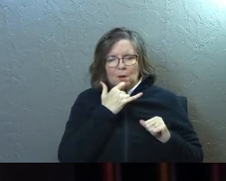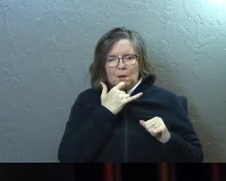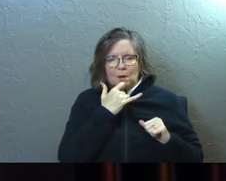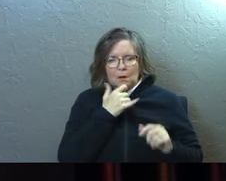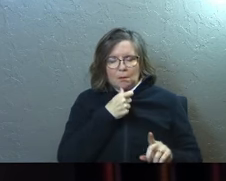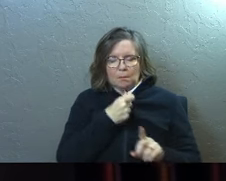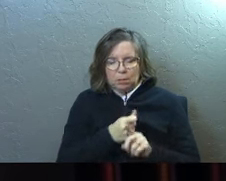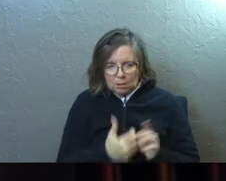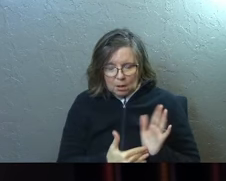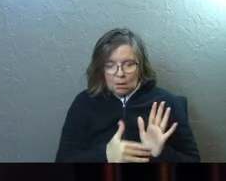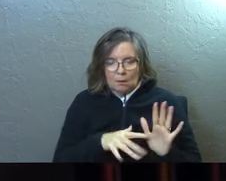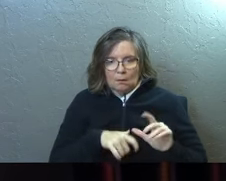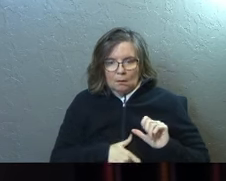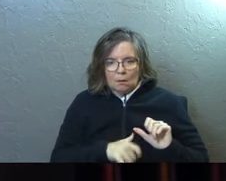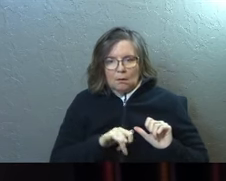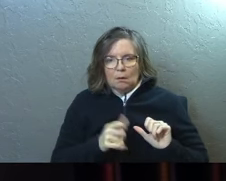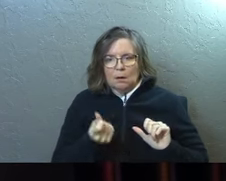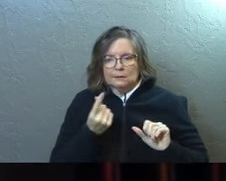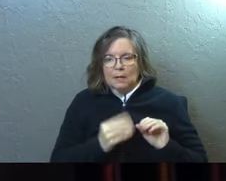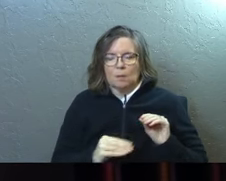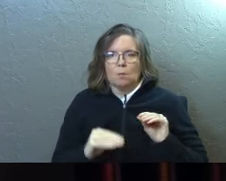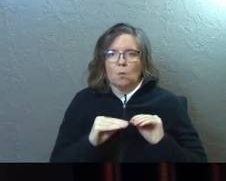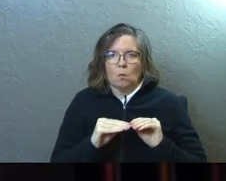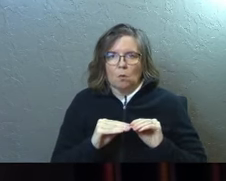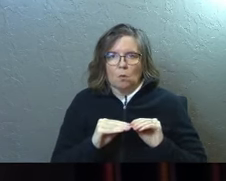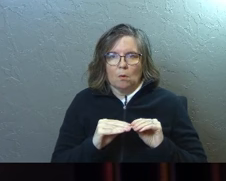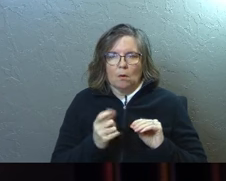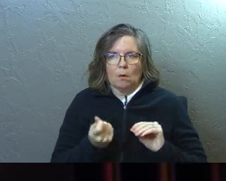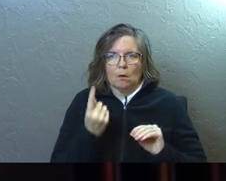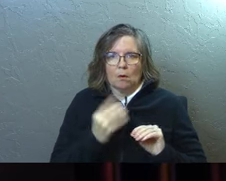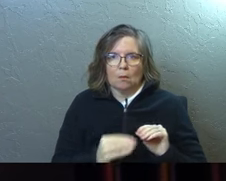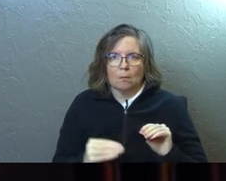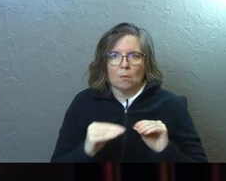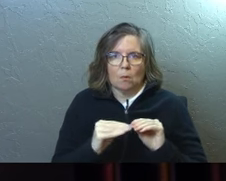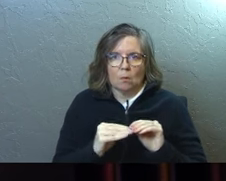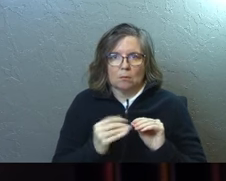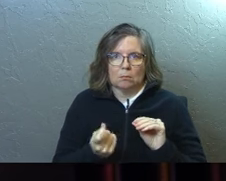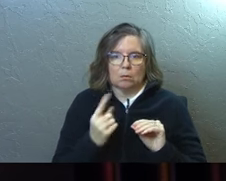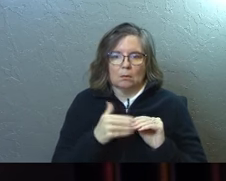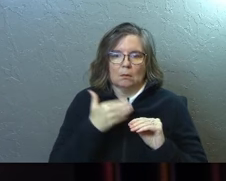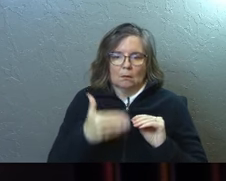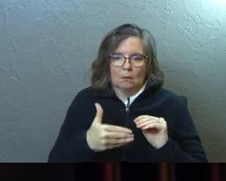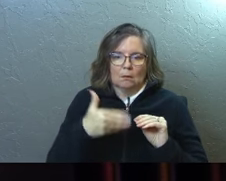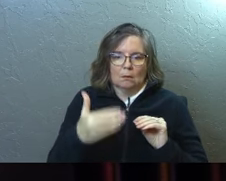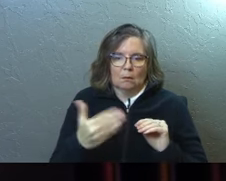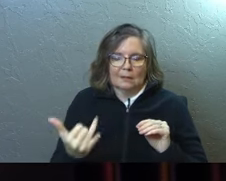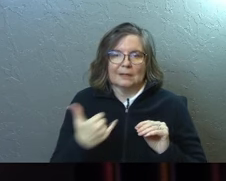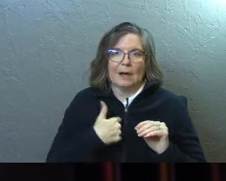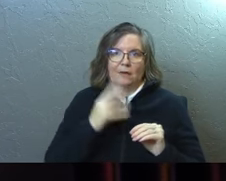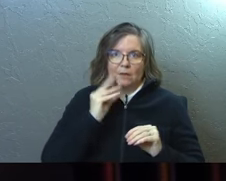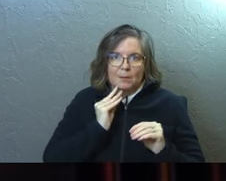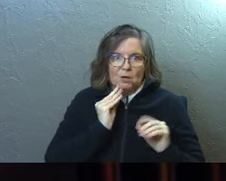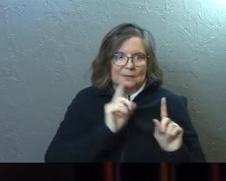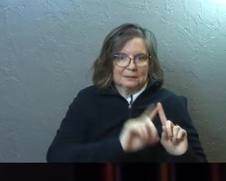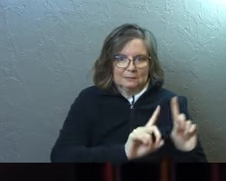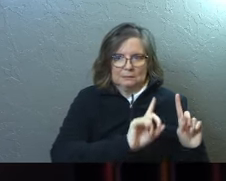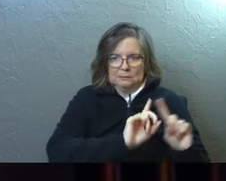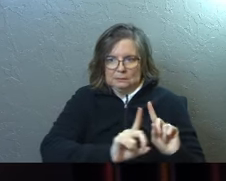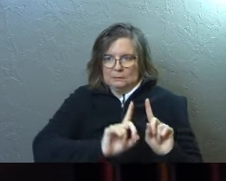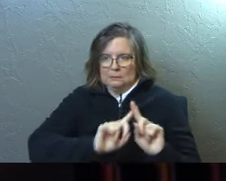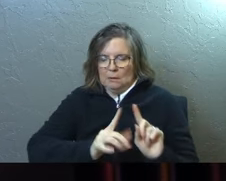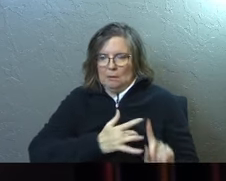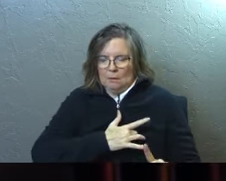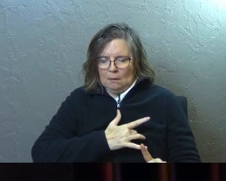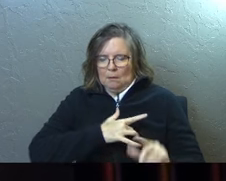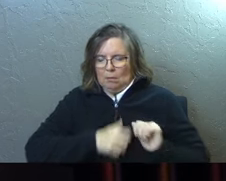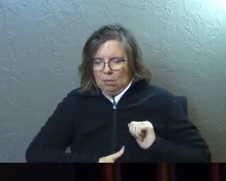Oh, I thought I knew what loss really was. And now I understand it so much more deeply because now I've gone through this. And